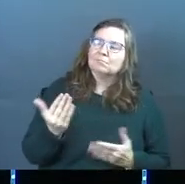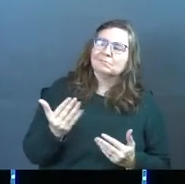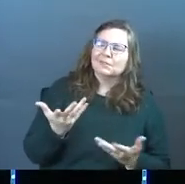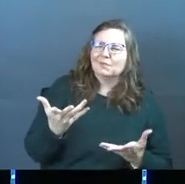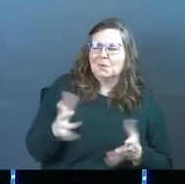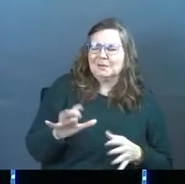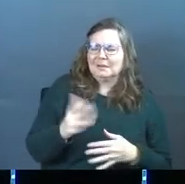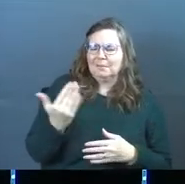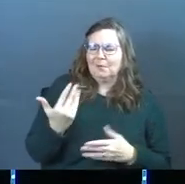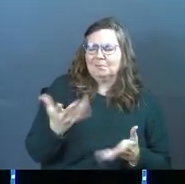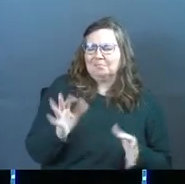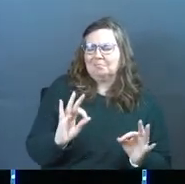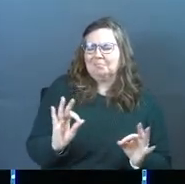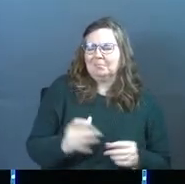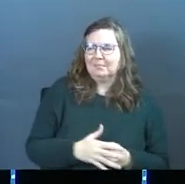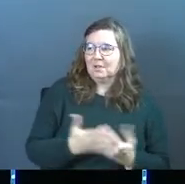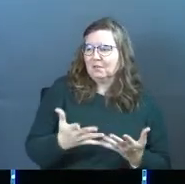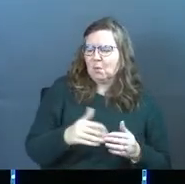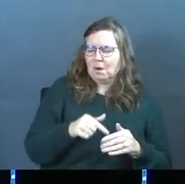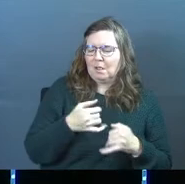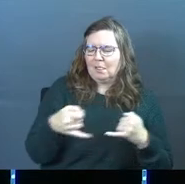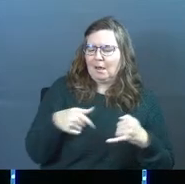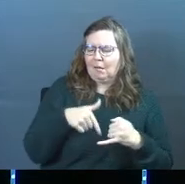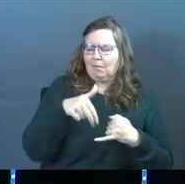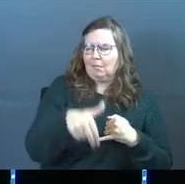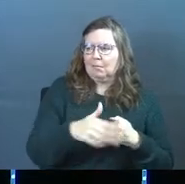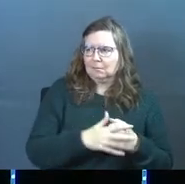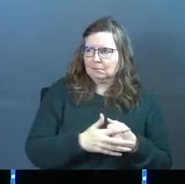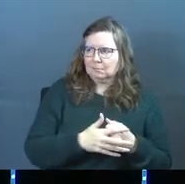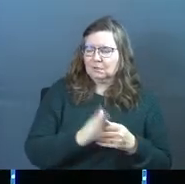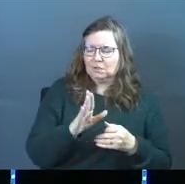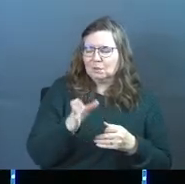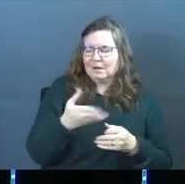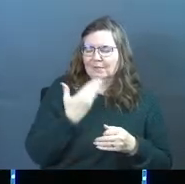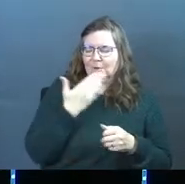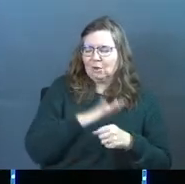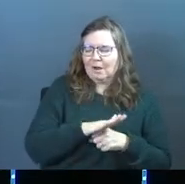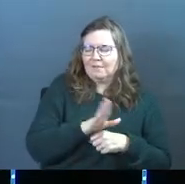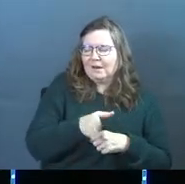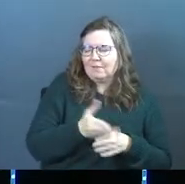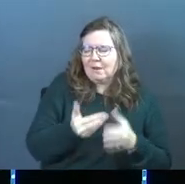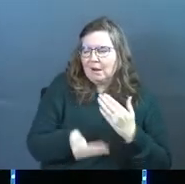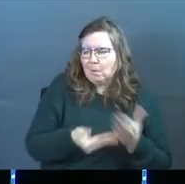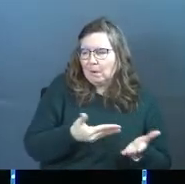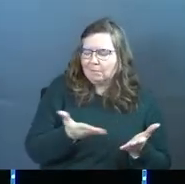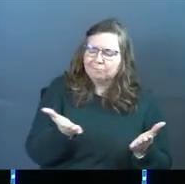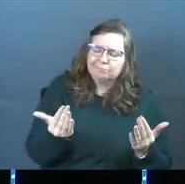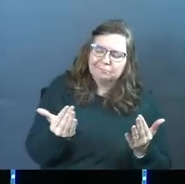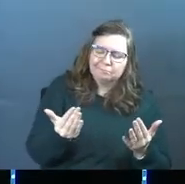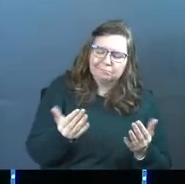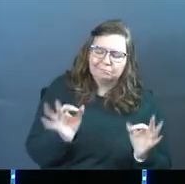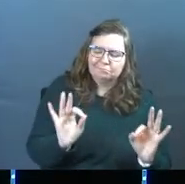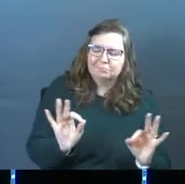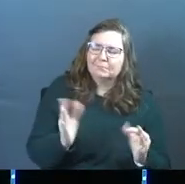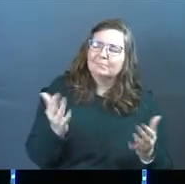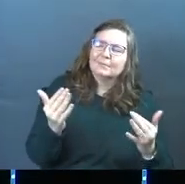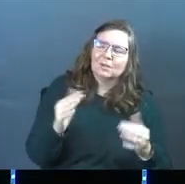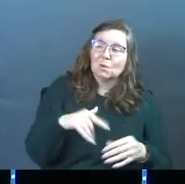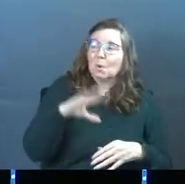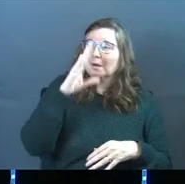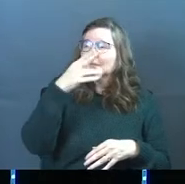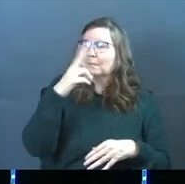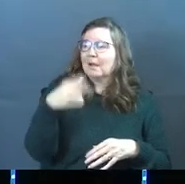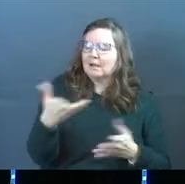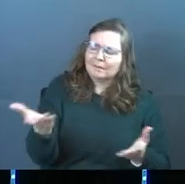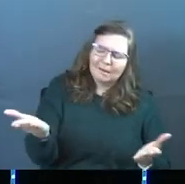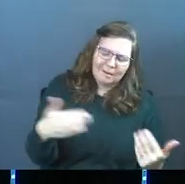You're already broken. You've already crossed this line. And you know you'll never be good enough. So what's one more time? You're already a son of